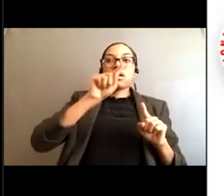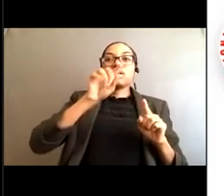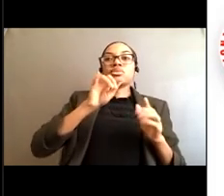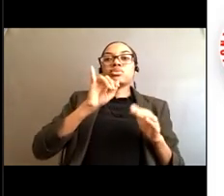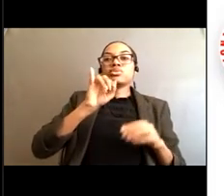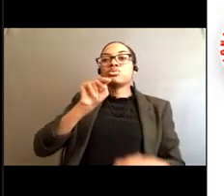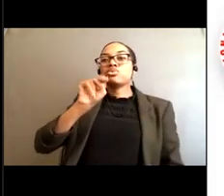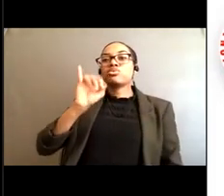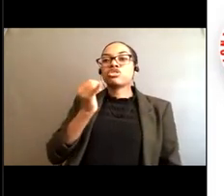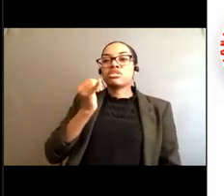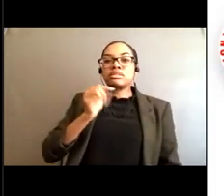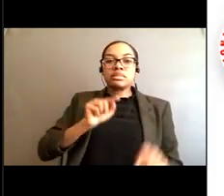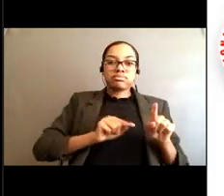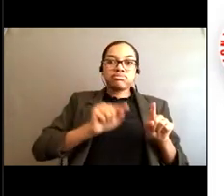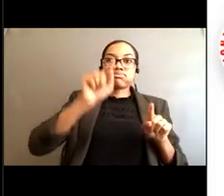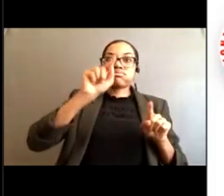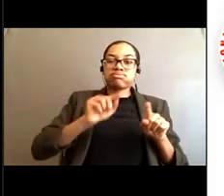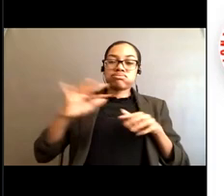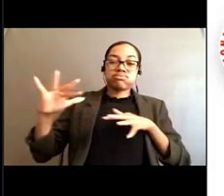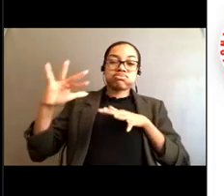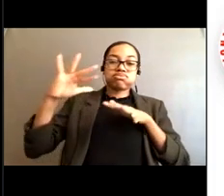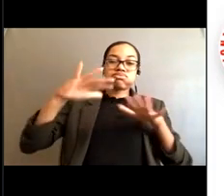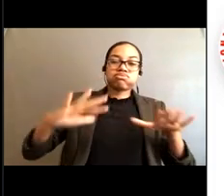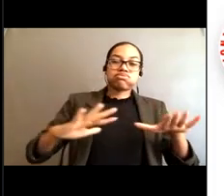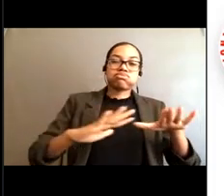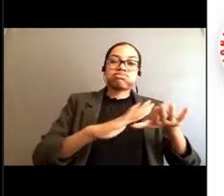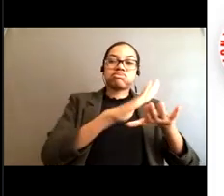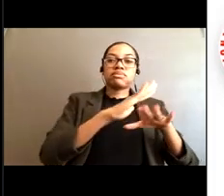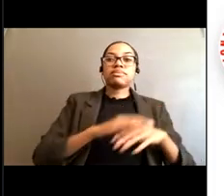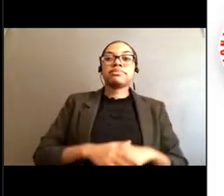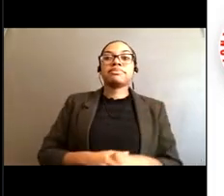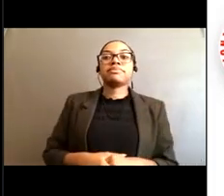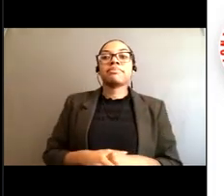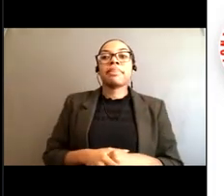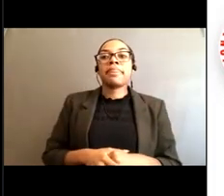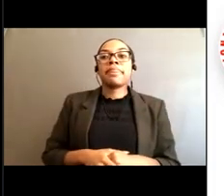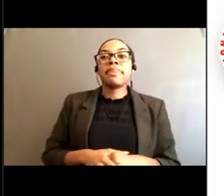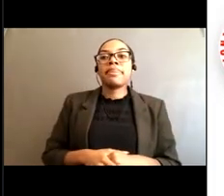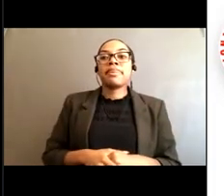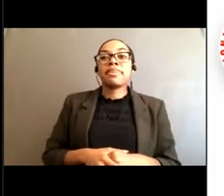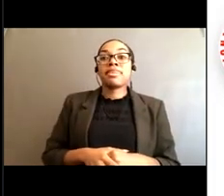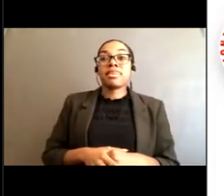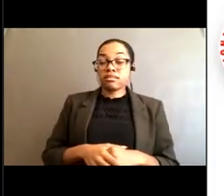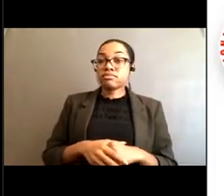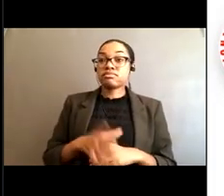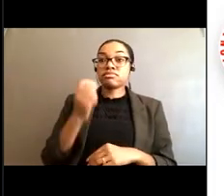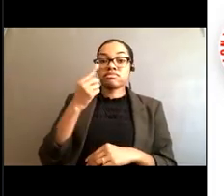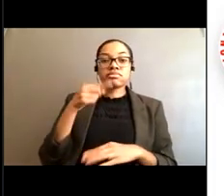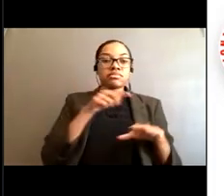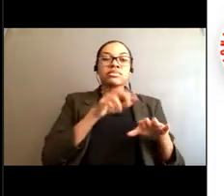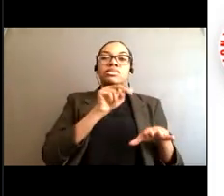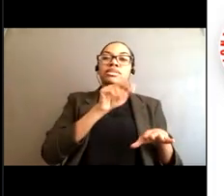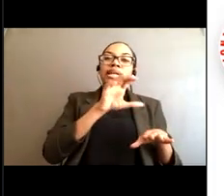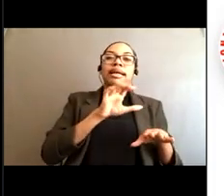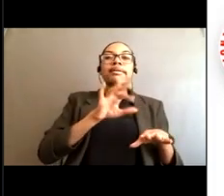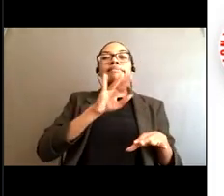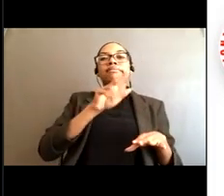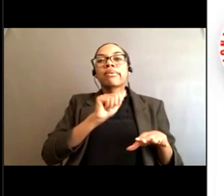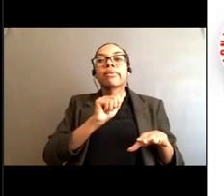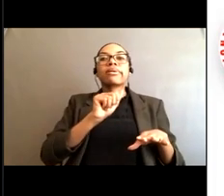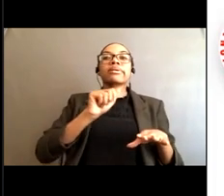So what was the local weather like, as you know, these dangerous swells were approaching the coast? Well,